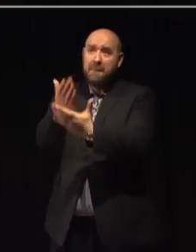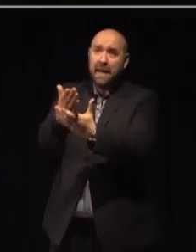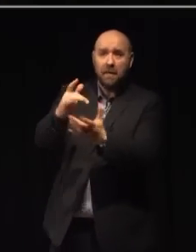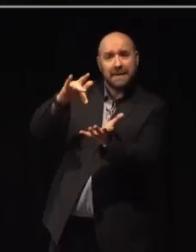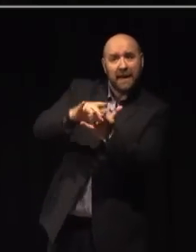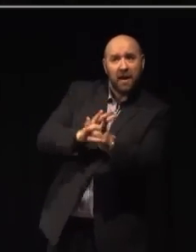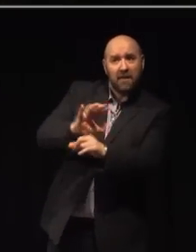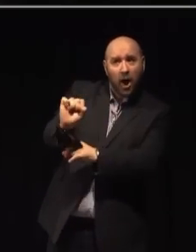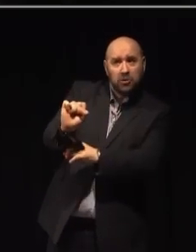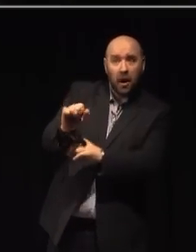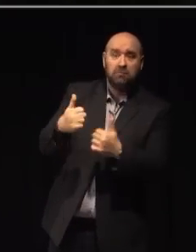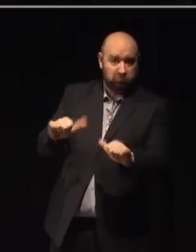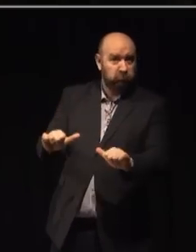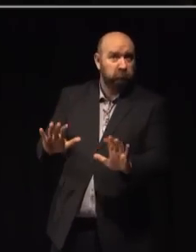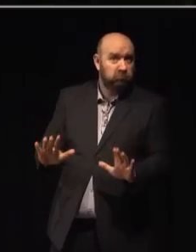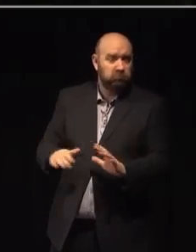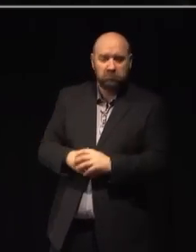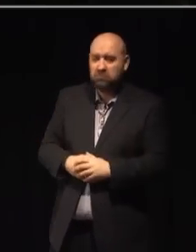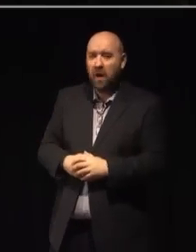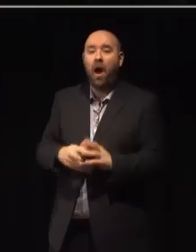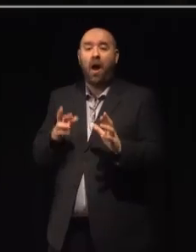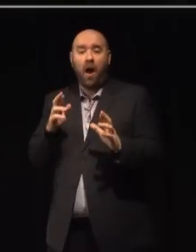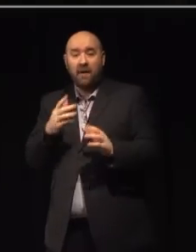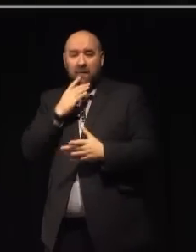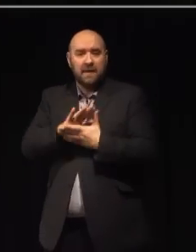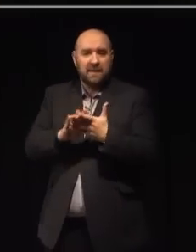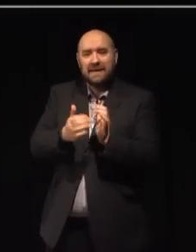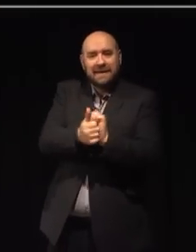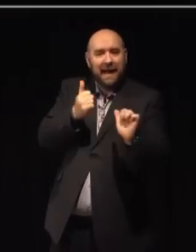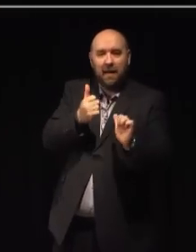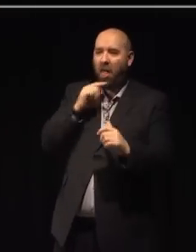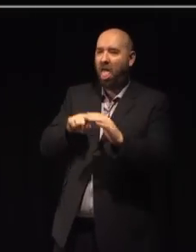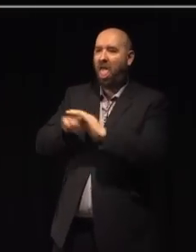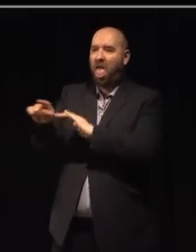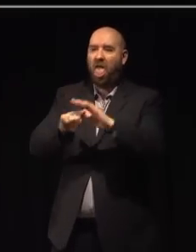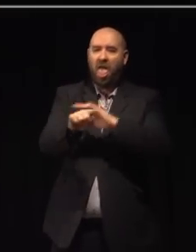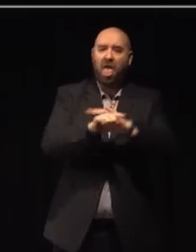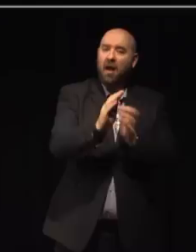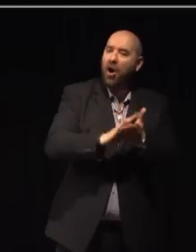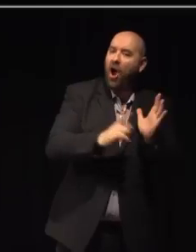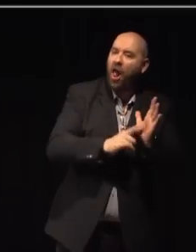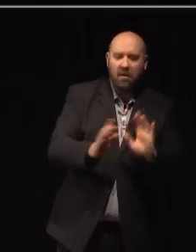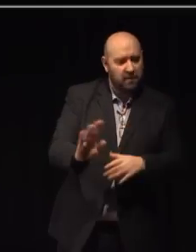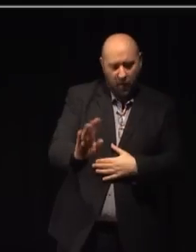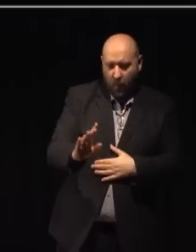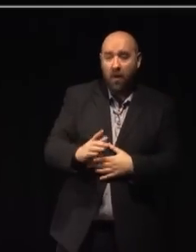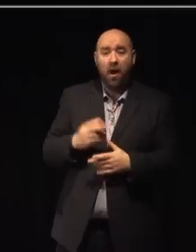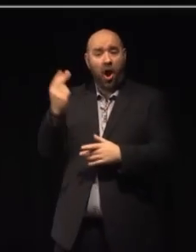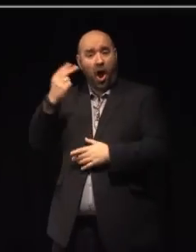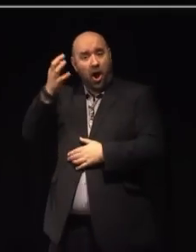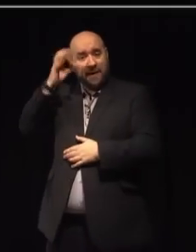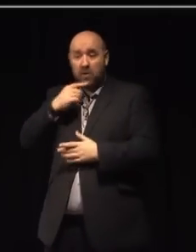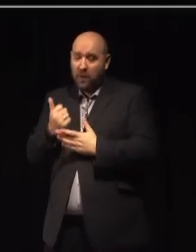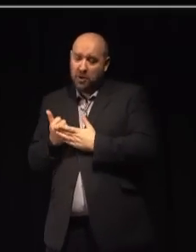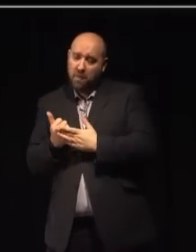it's sustained, this work will ensure that talent does not have to leave Hull. It's the Arts Council's ambition to support centres of creative